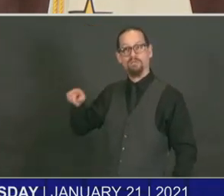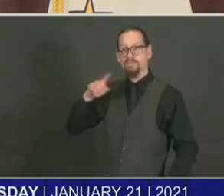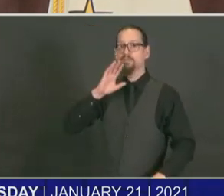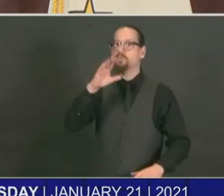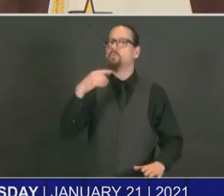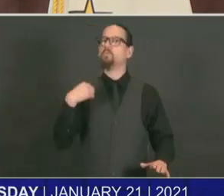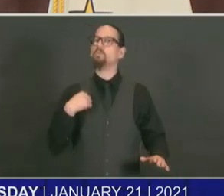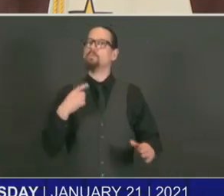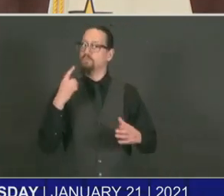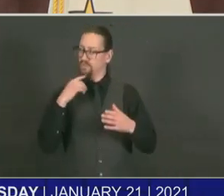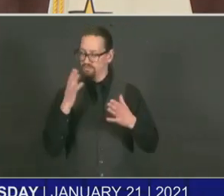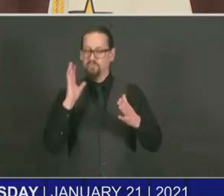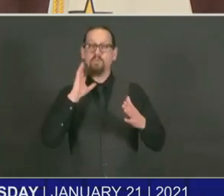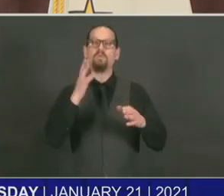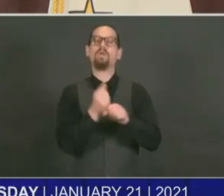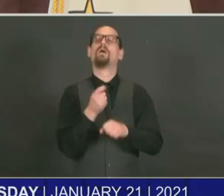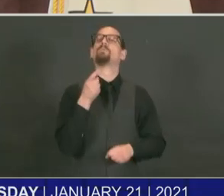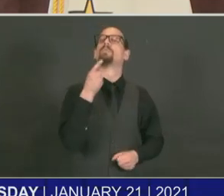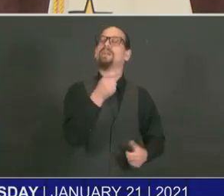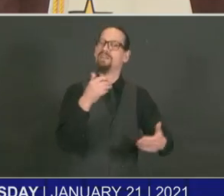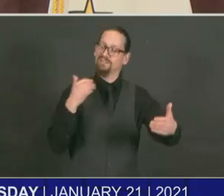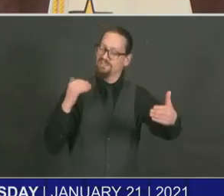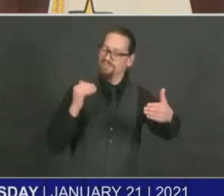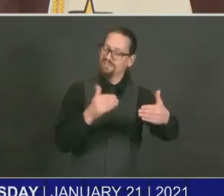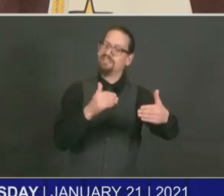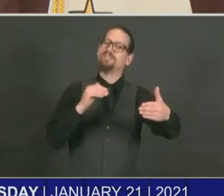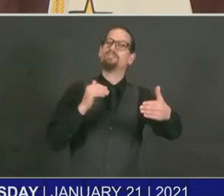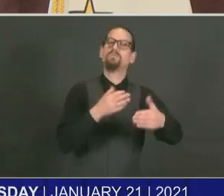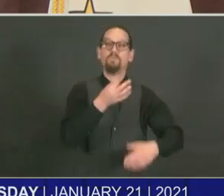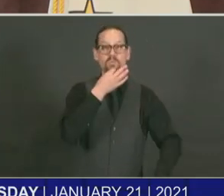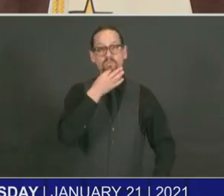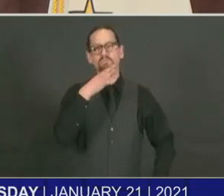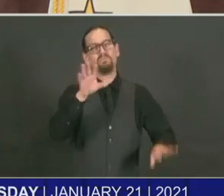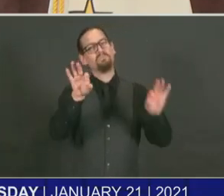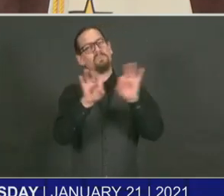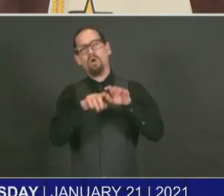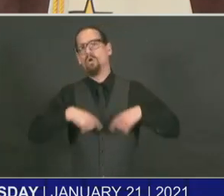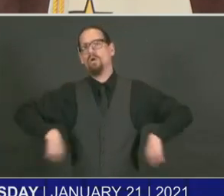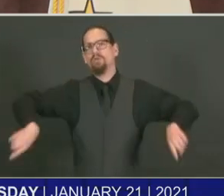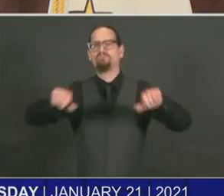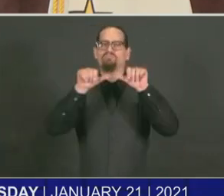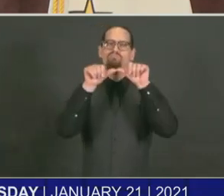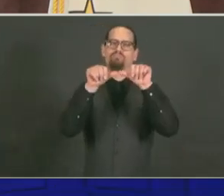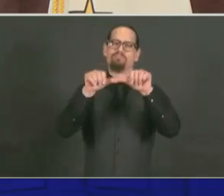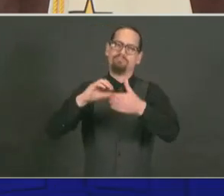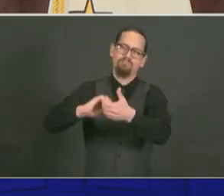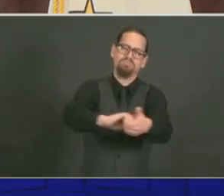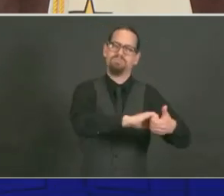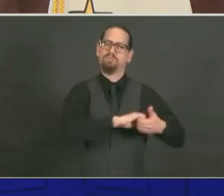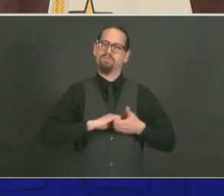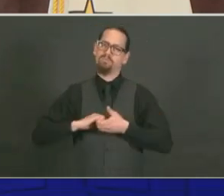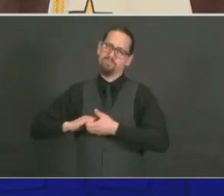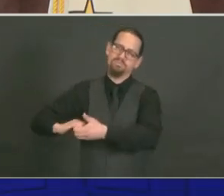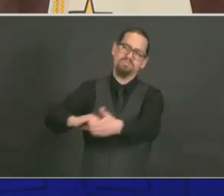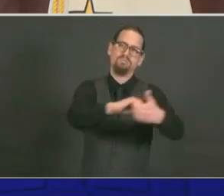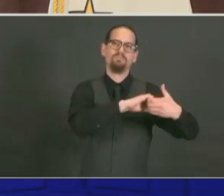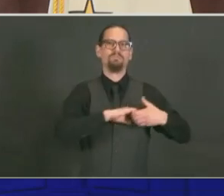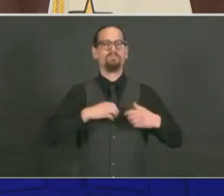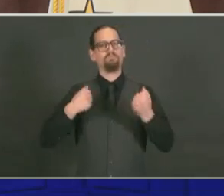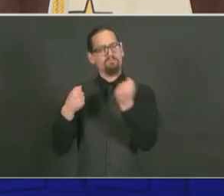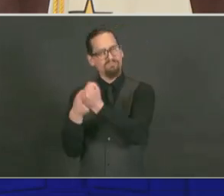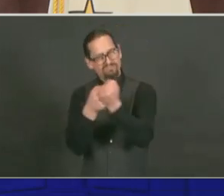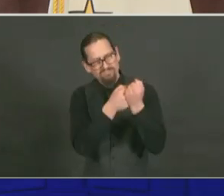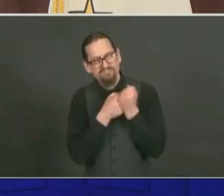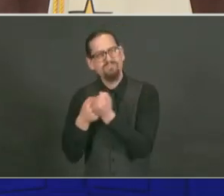we're all in this together. So please, let's keep supporting each other. As we hear about the